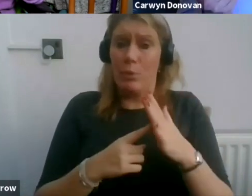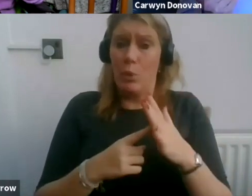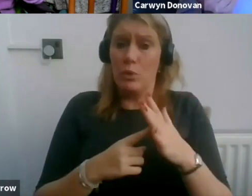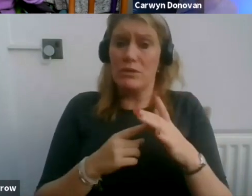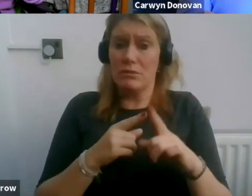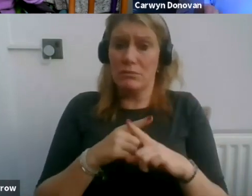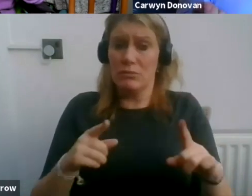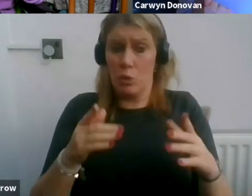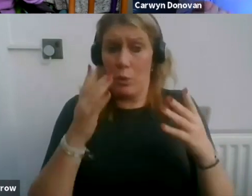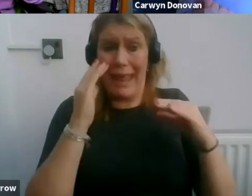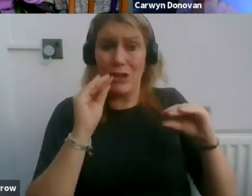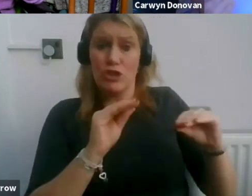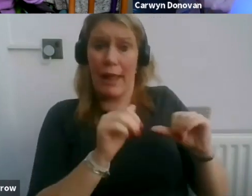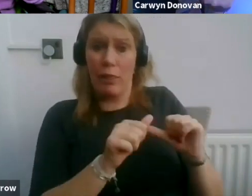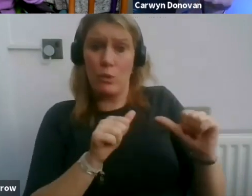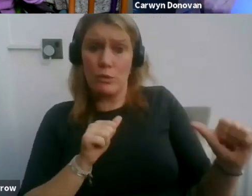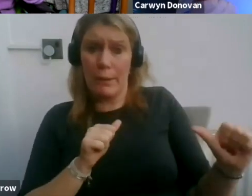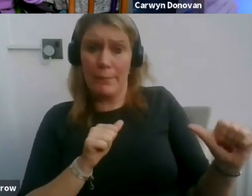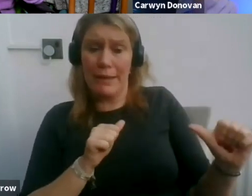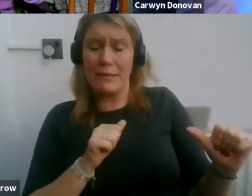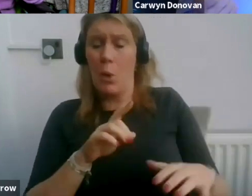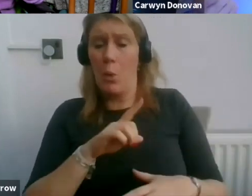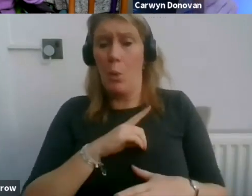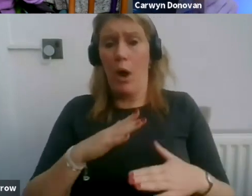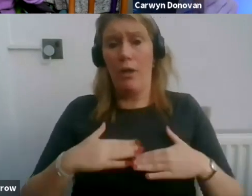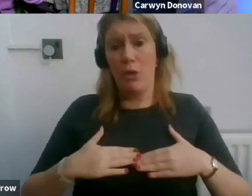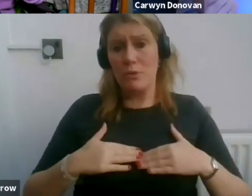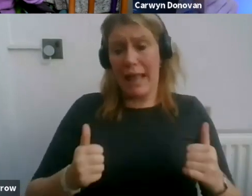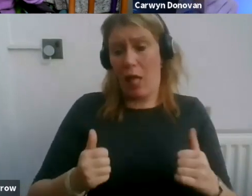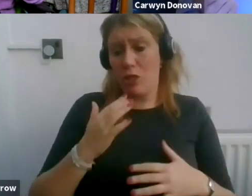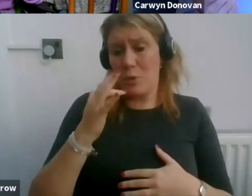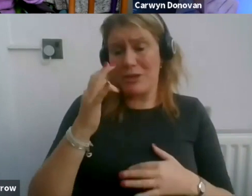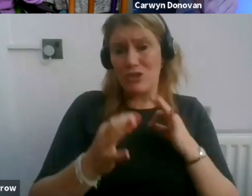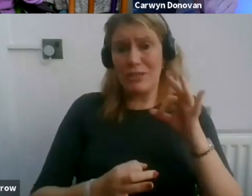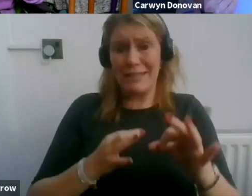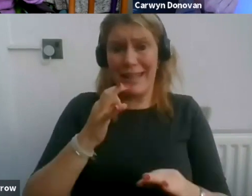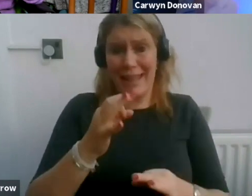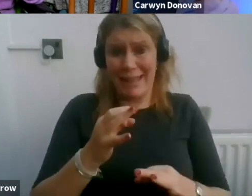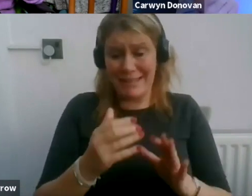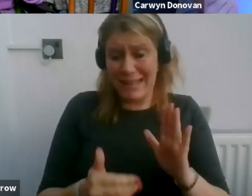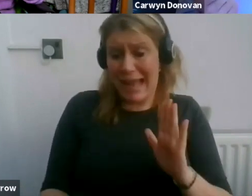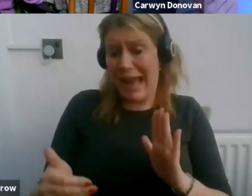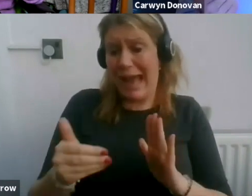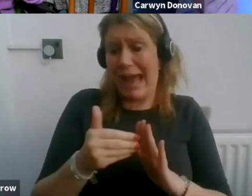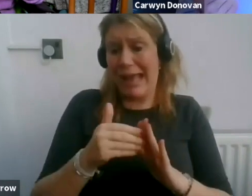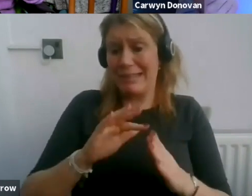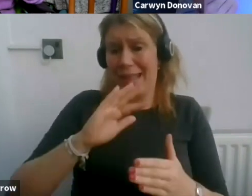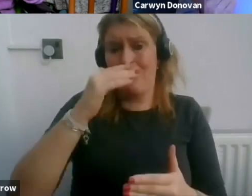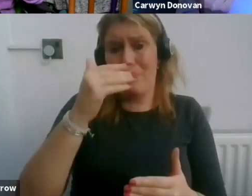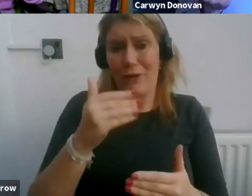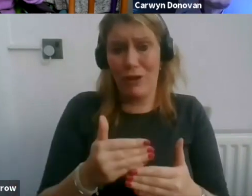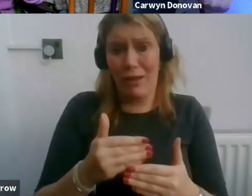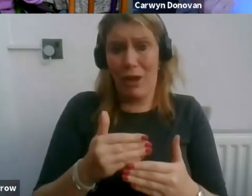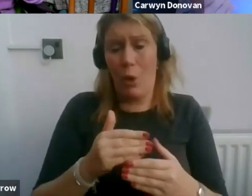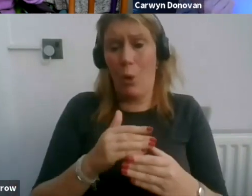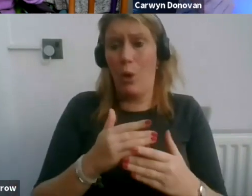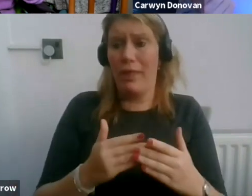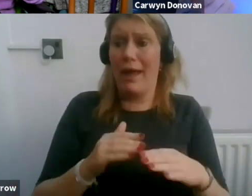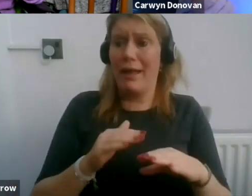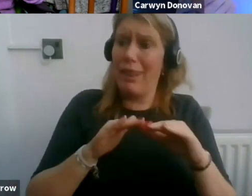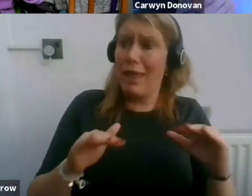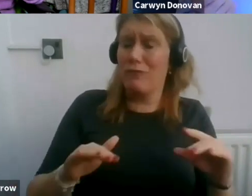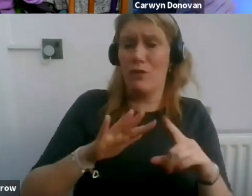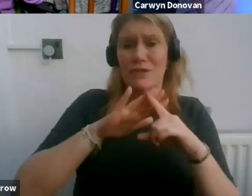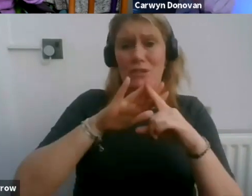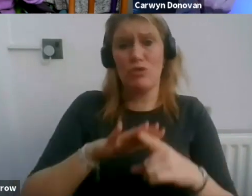These questionnaires do add that extra level of an opportunity to discriminate and we must